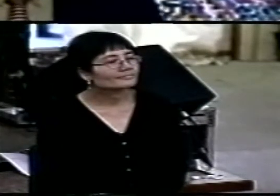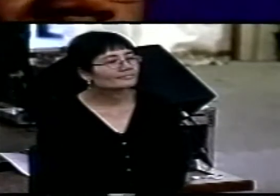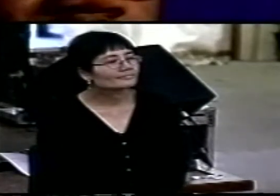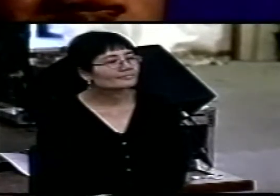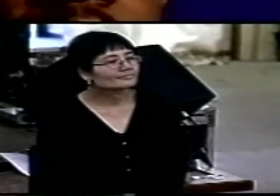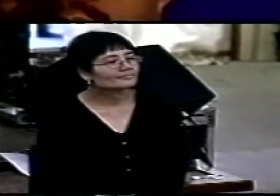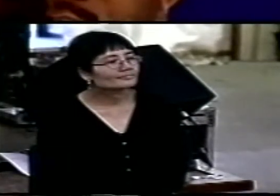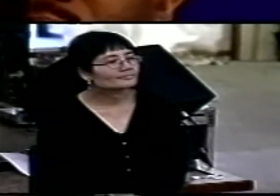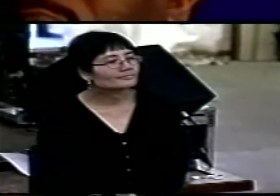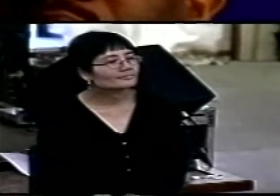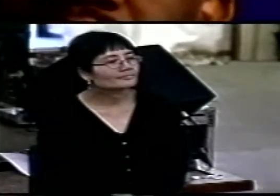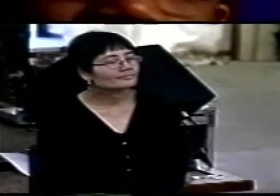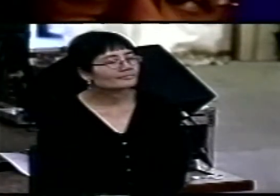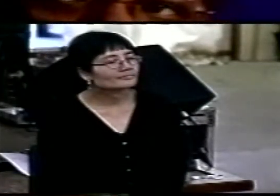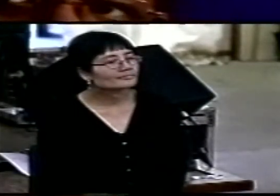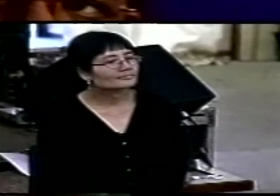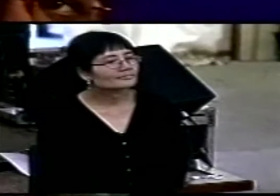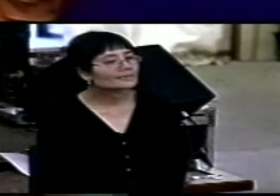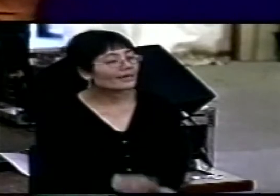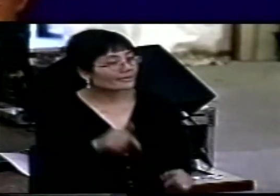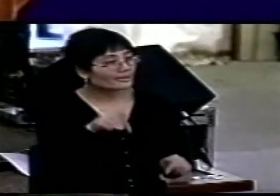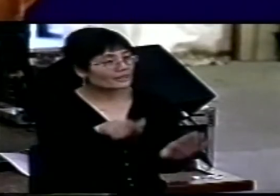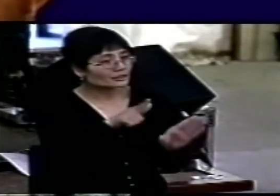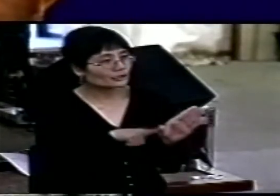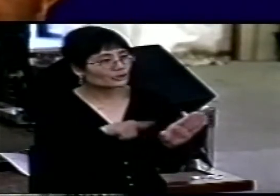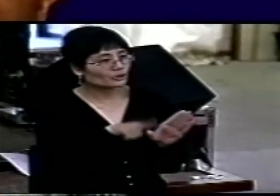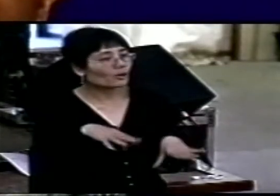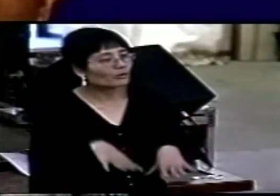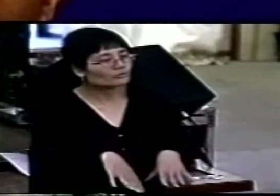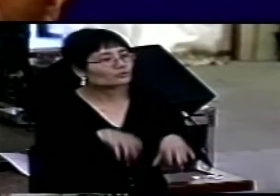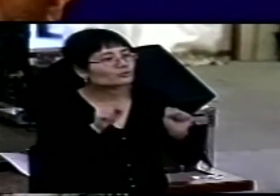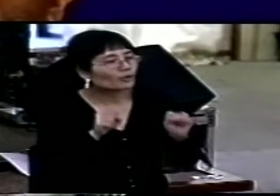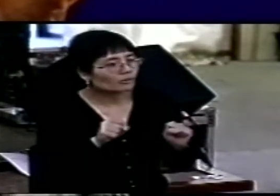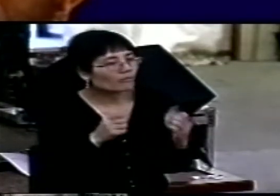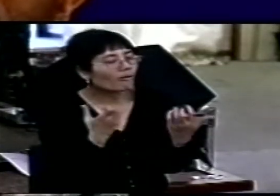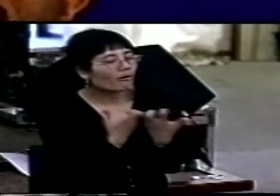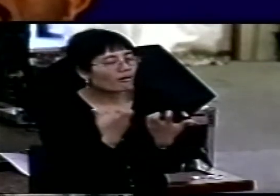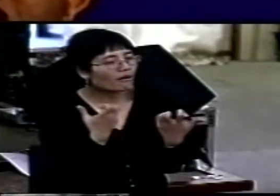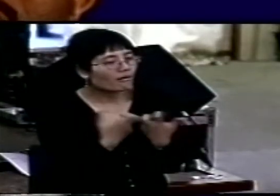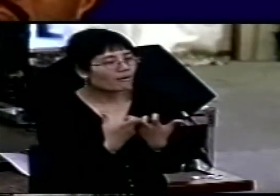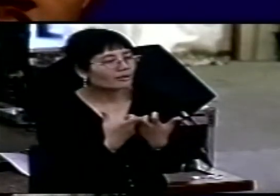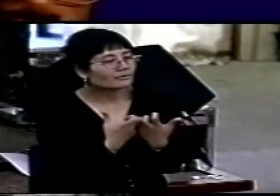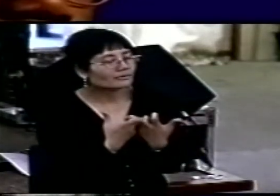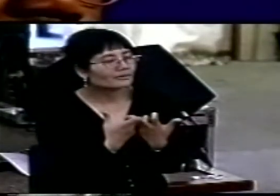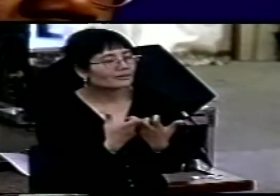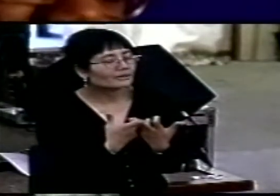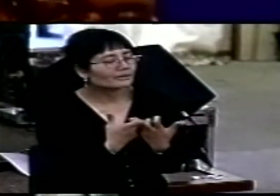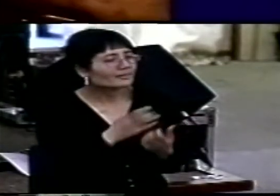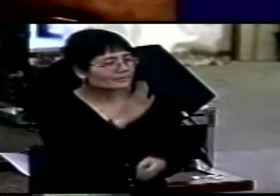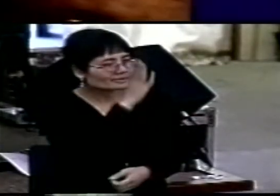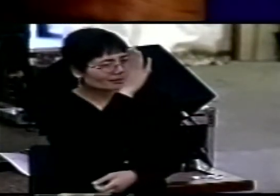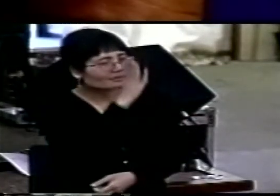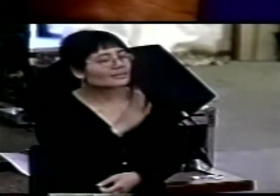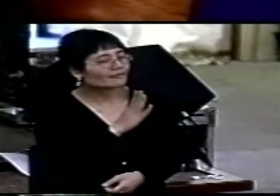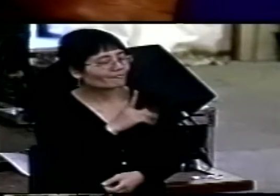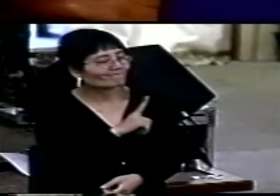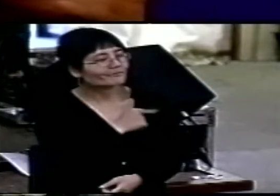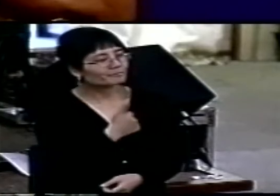The year began with a rather sad note for me, relatively